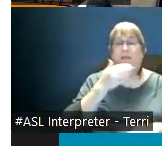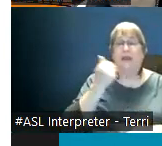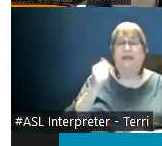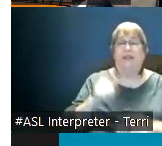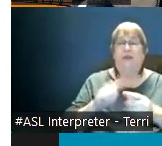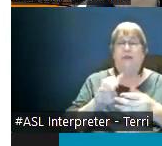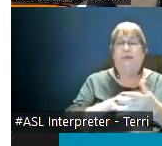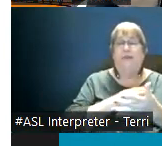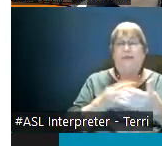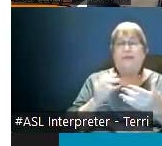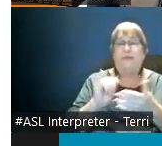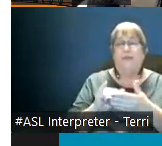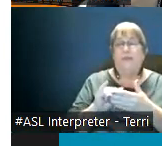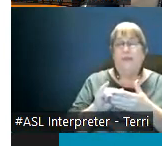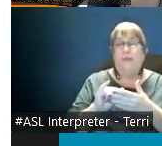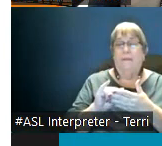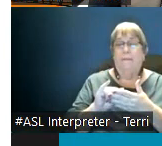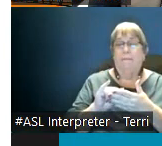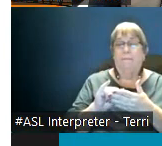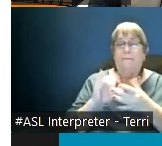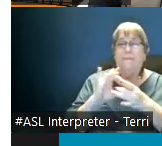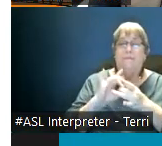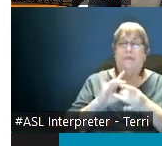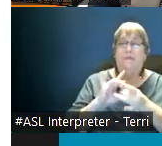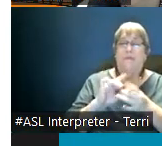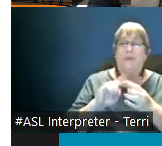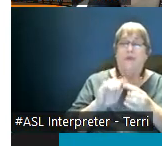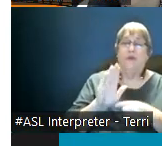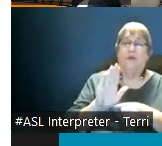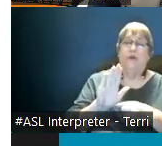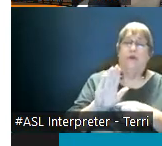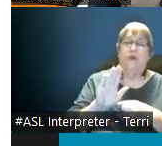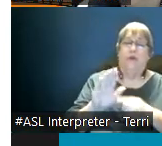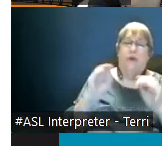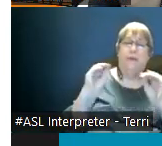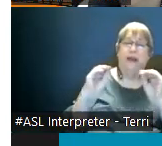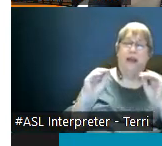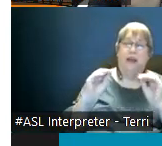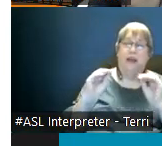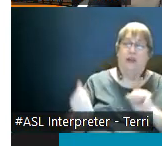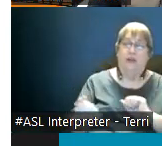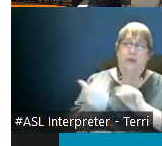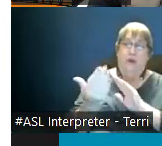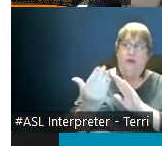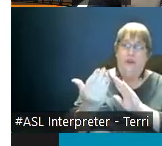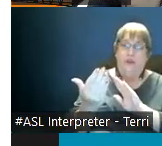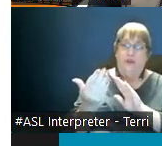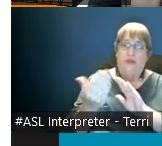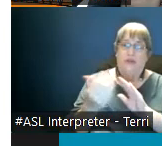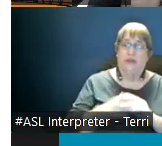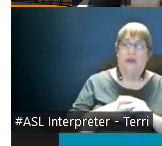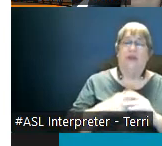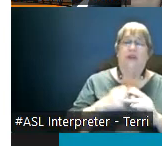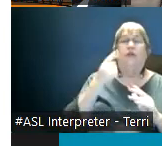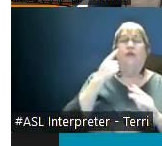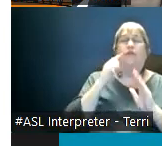relative to um kind of your uh pedagogical approach to teaching so